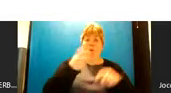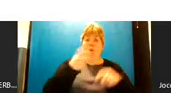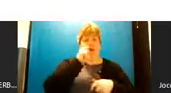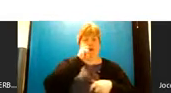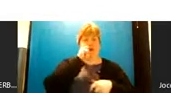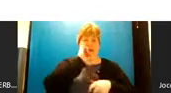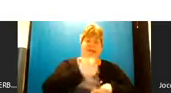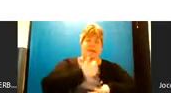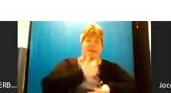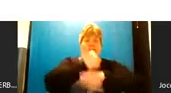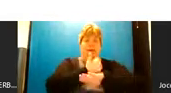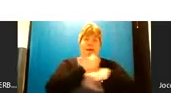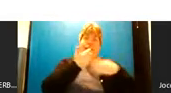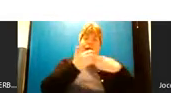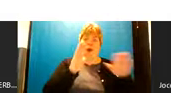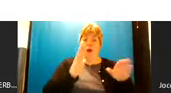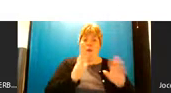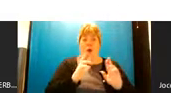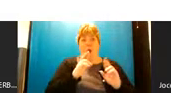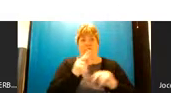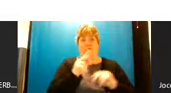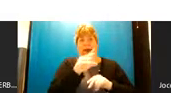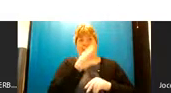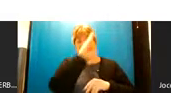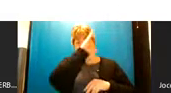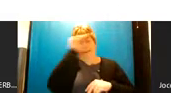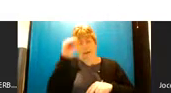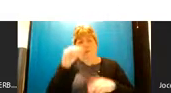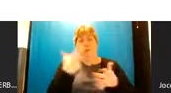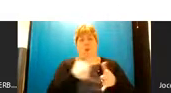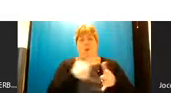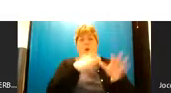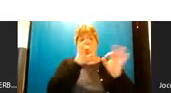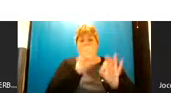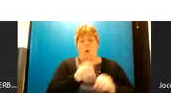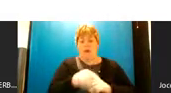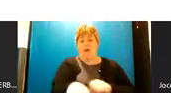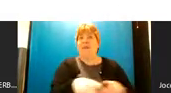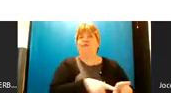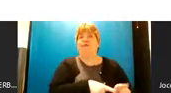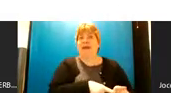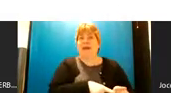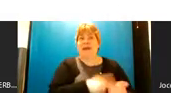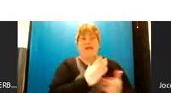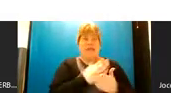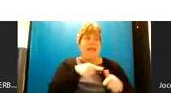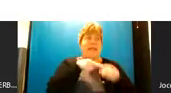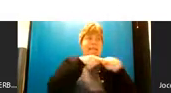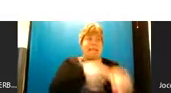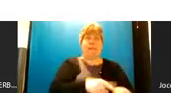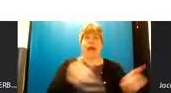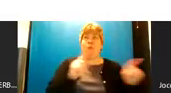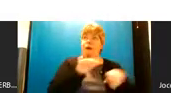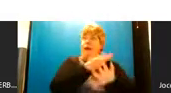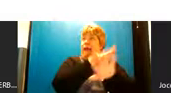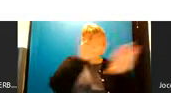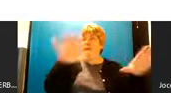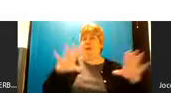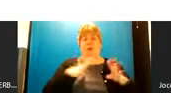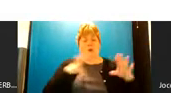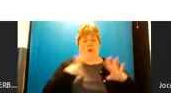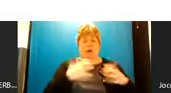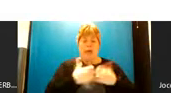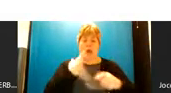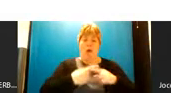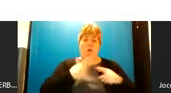up and running by around summer or autumn of this year very much dependent on what's out there already and how quickly we can we